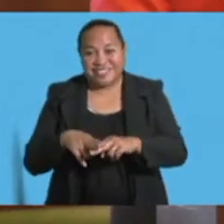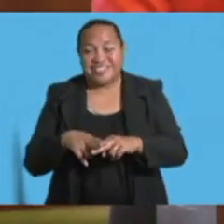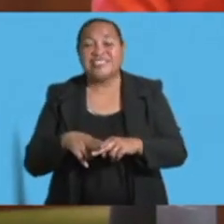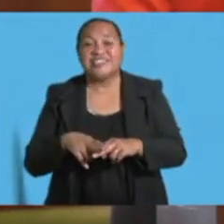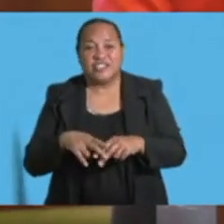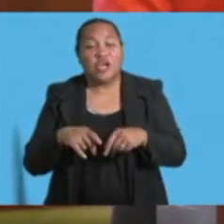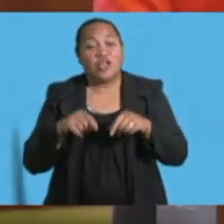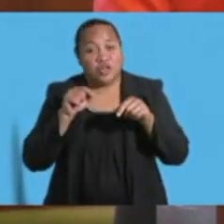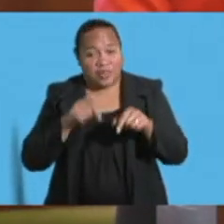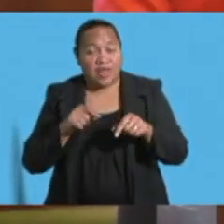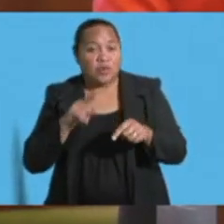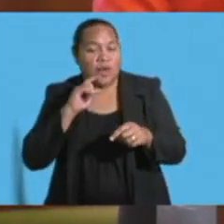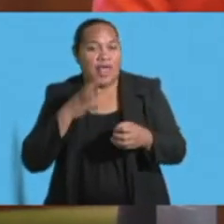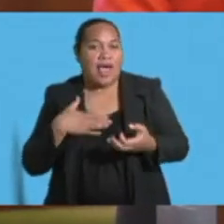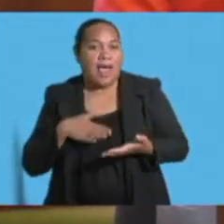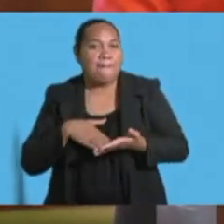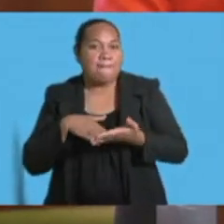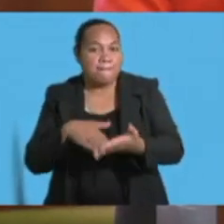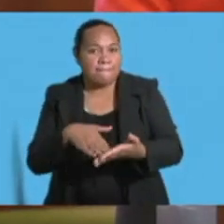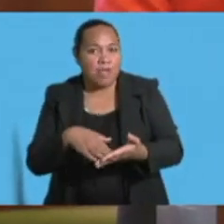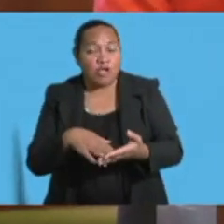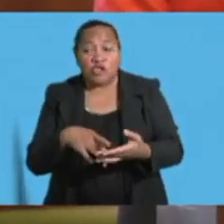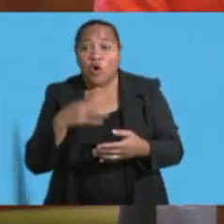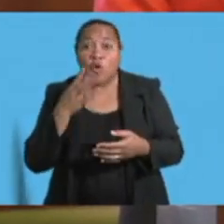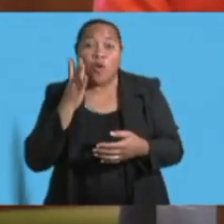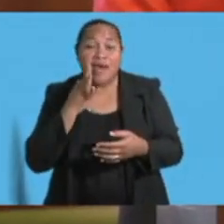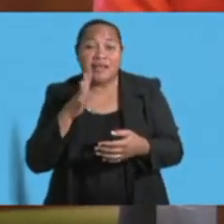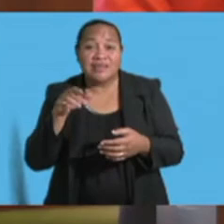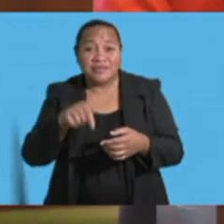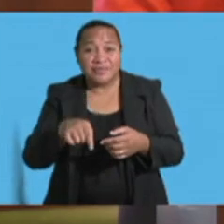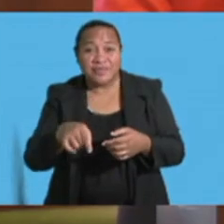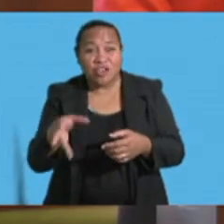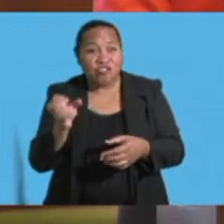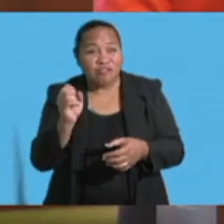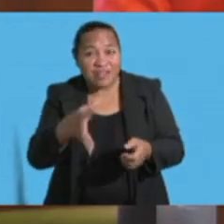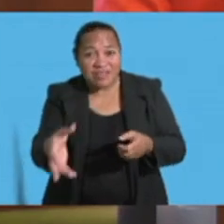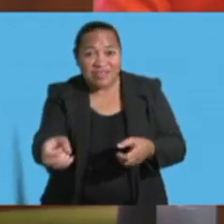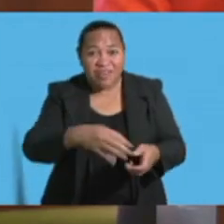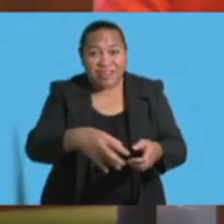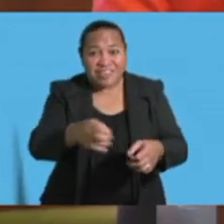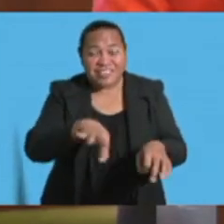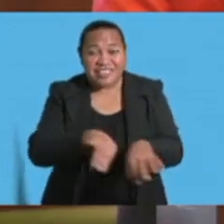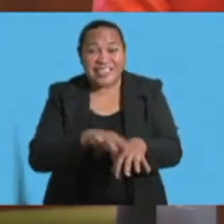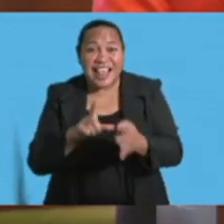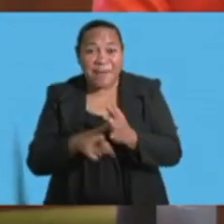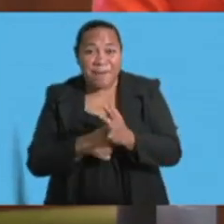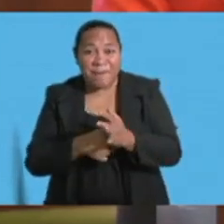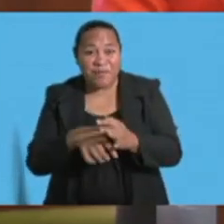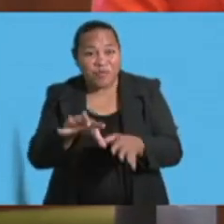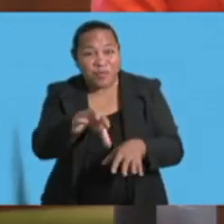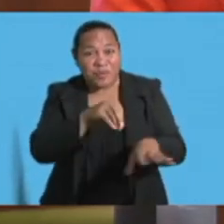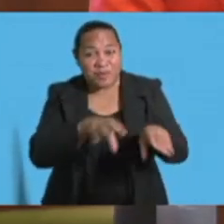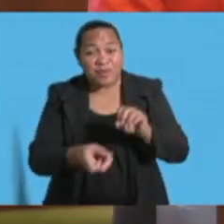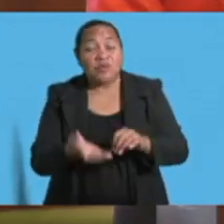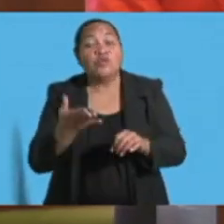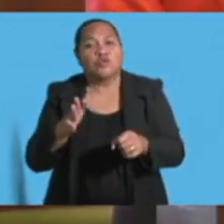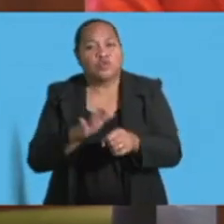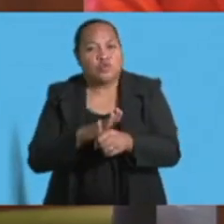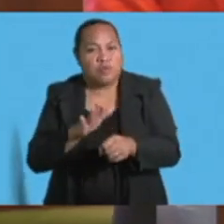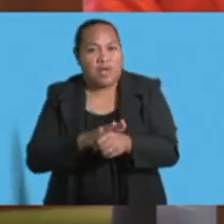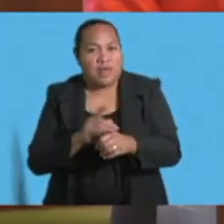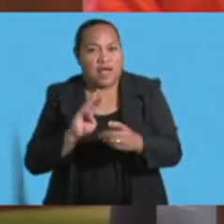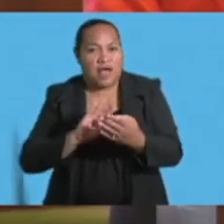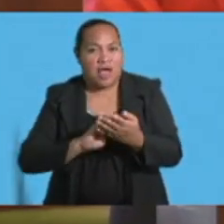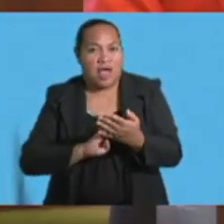greatly enhance and streamline collection services at the same time making the process more economically viable and